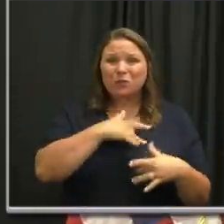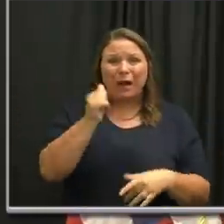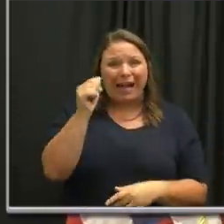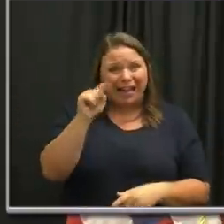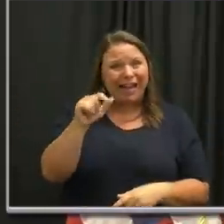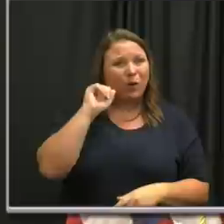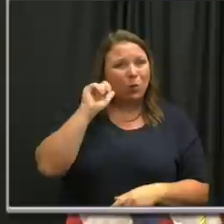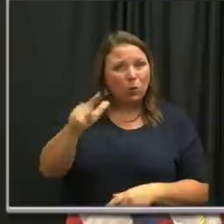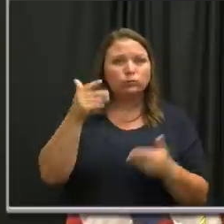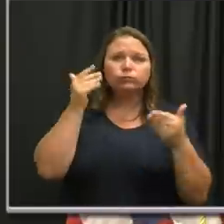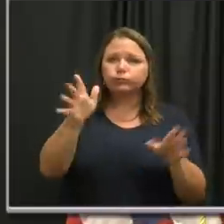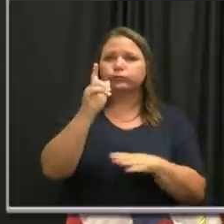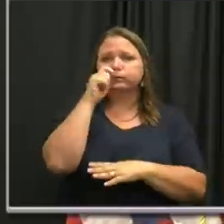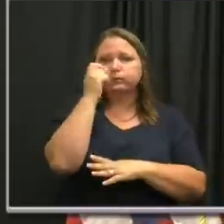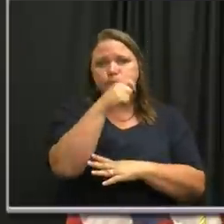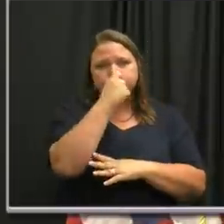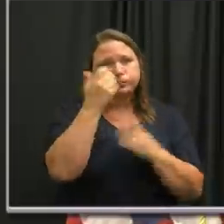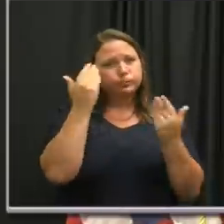have the virus, get a test.